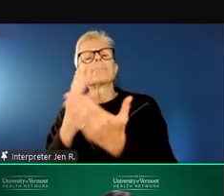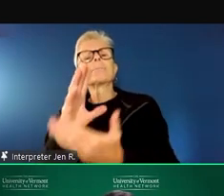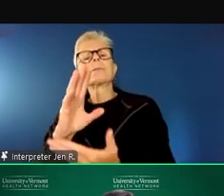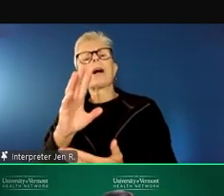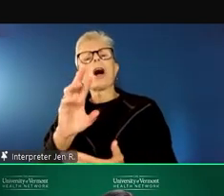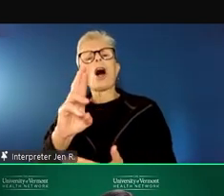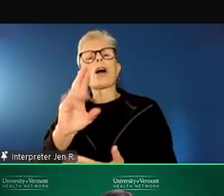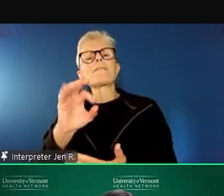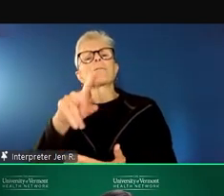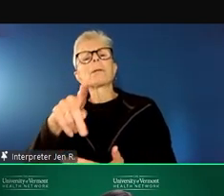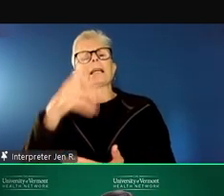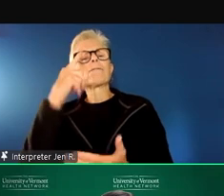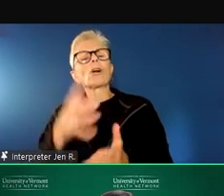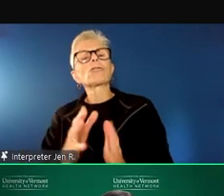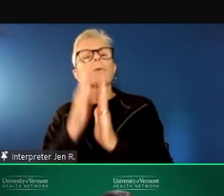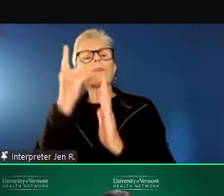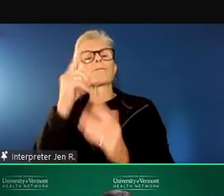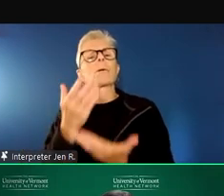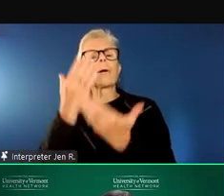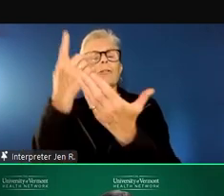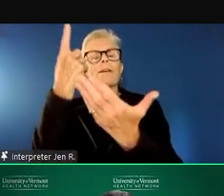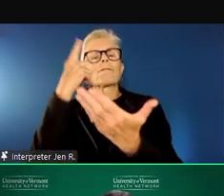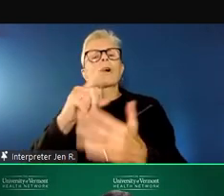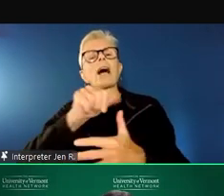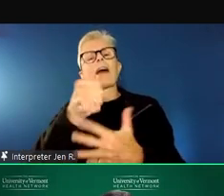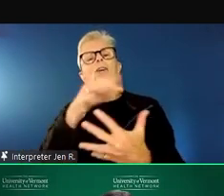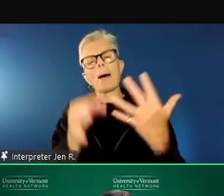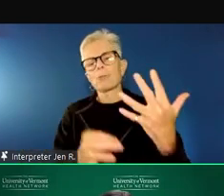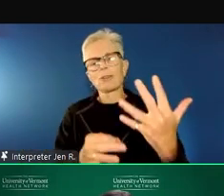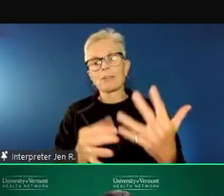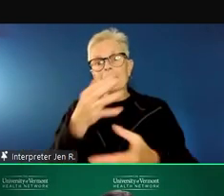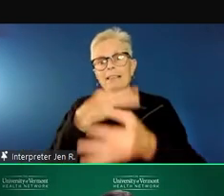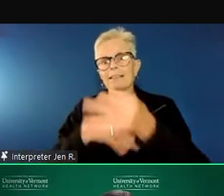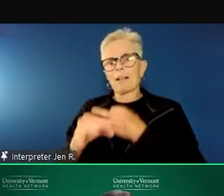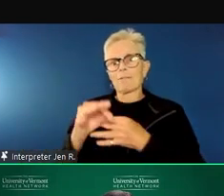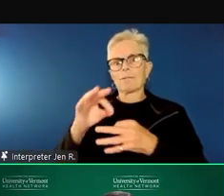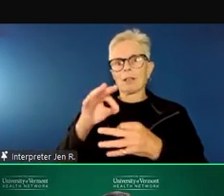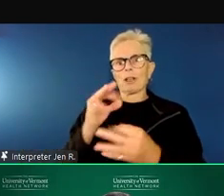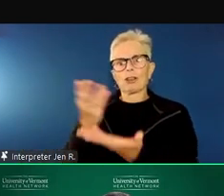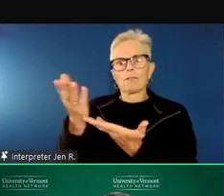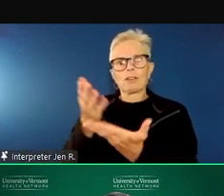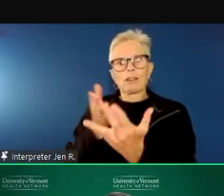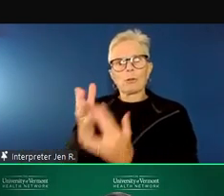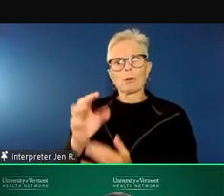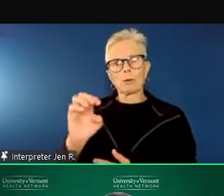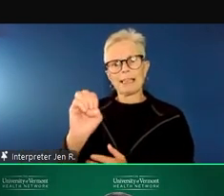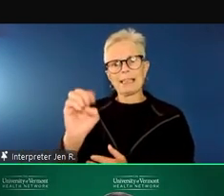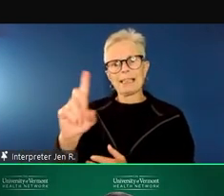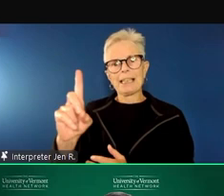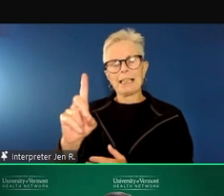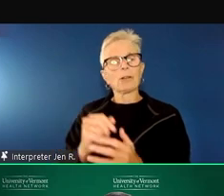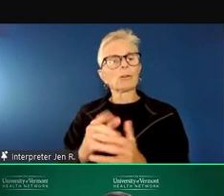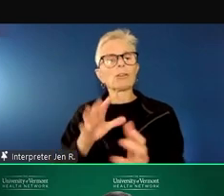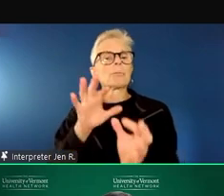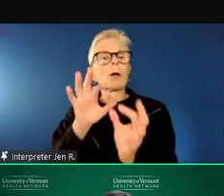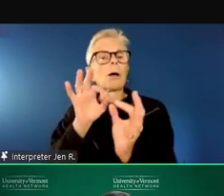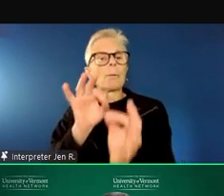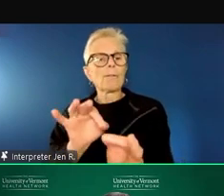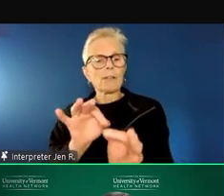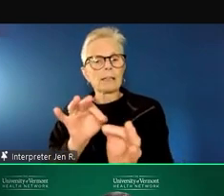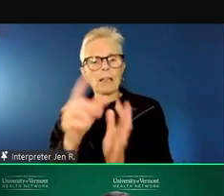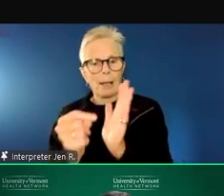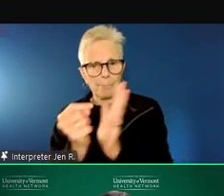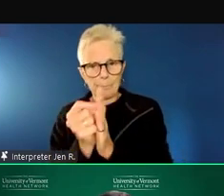alternatives to the emergency department. So this was a really important confluence of events in an effort to